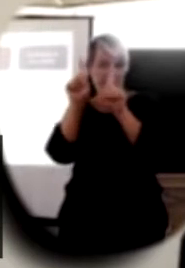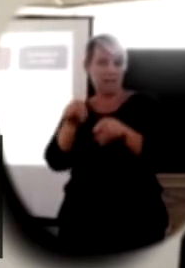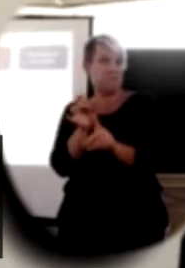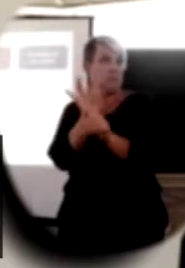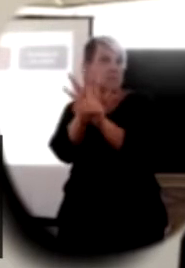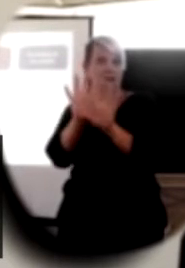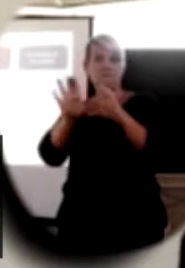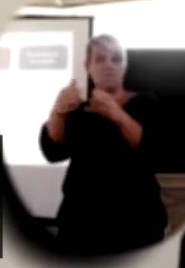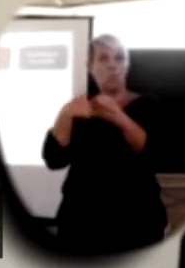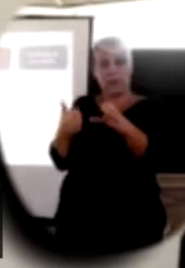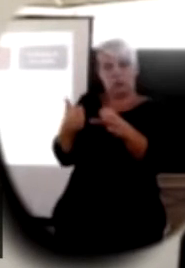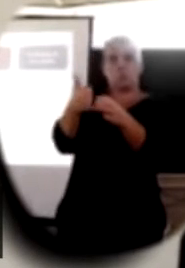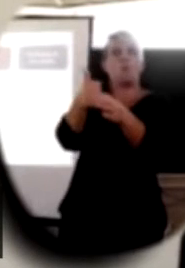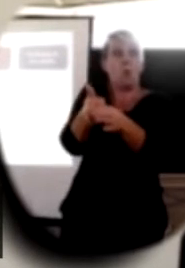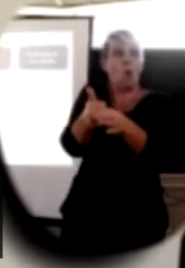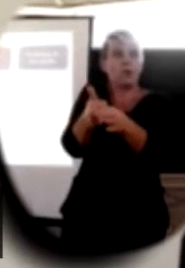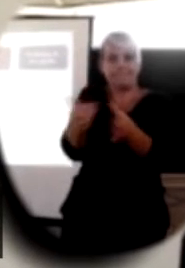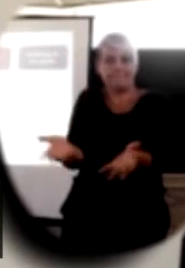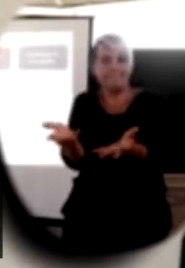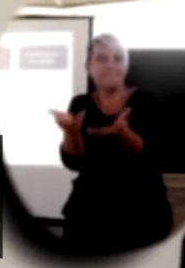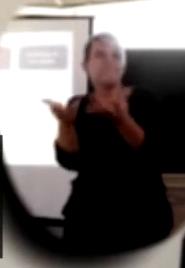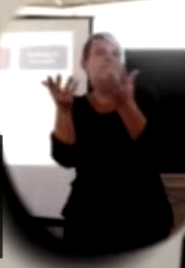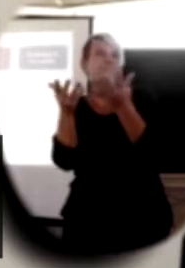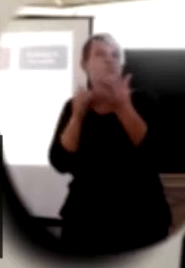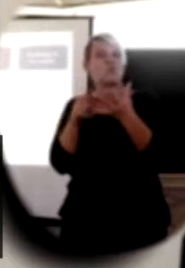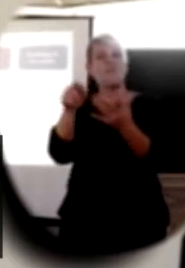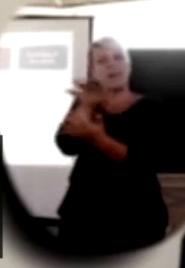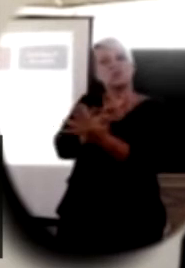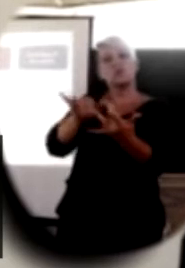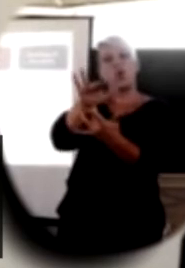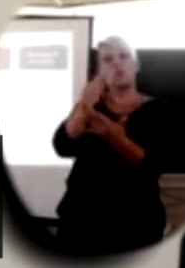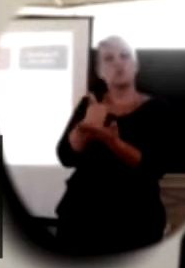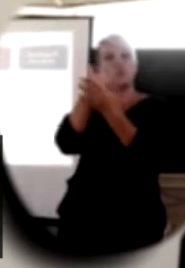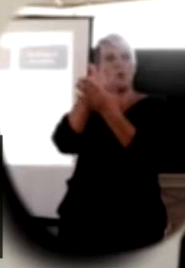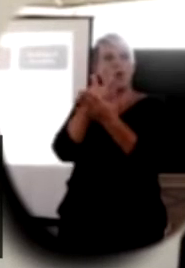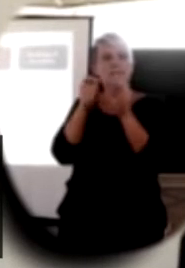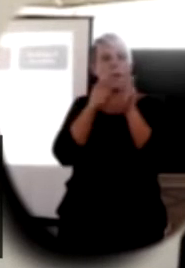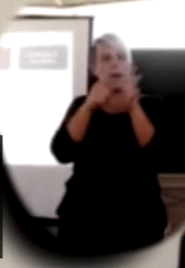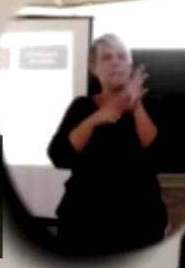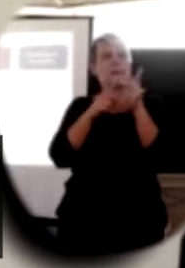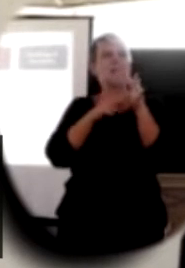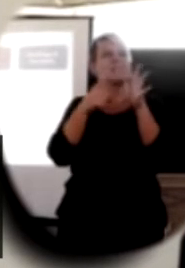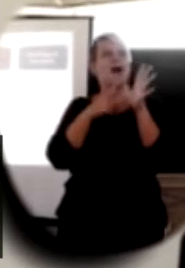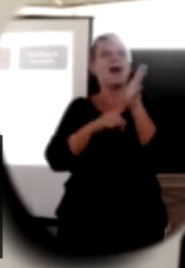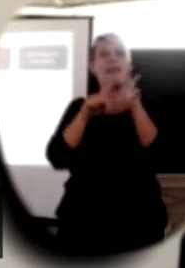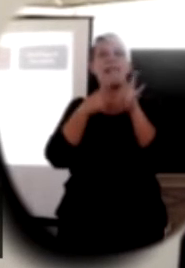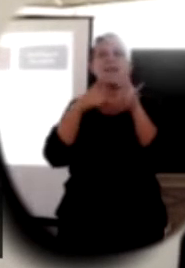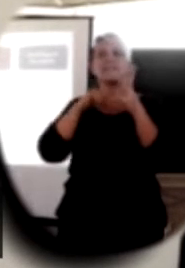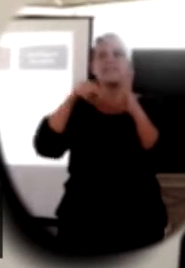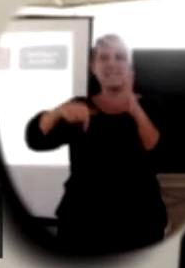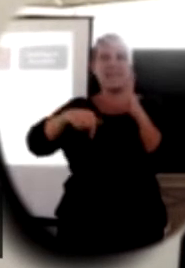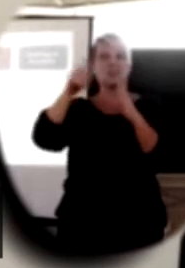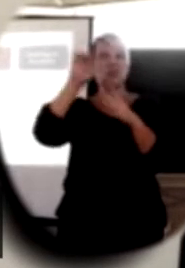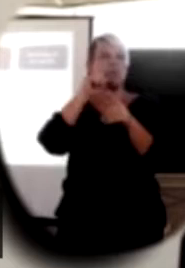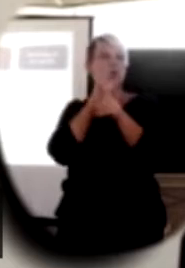we supported them to get that off the ground. So that's sort of a social support group. Linda Lexis is here and can tell you more about all of better